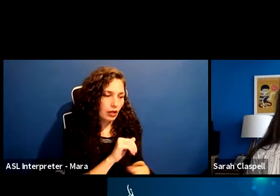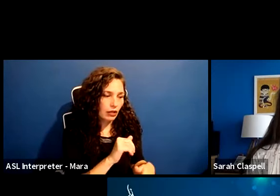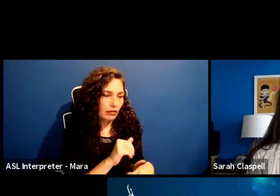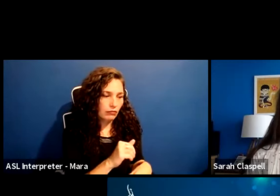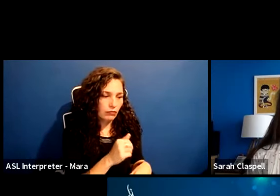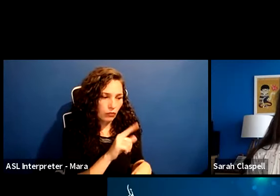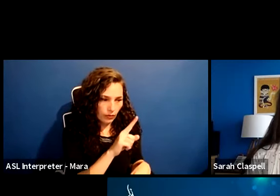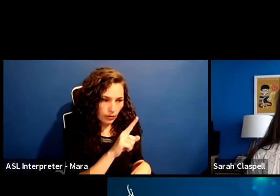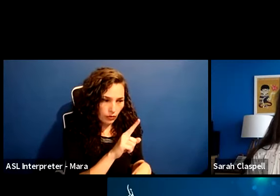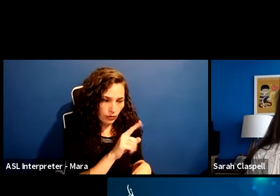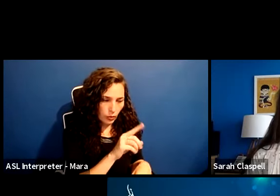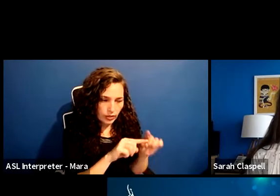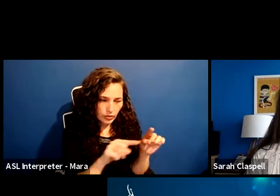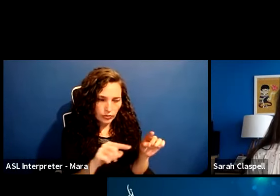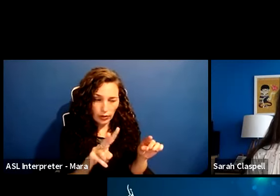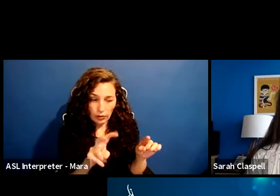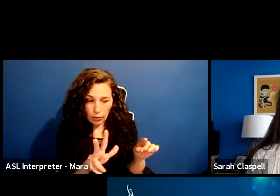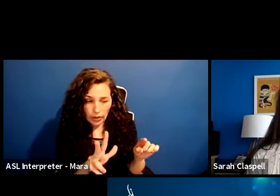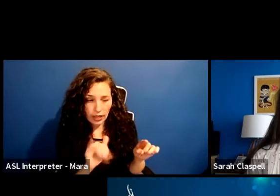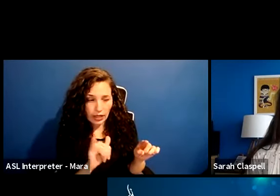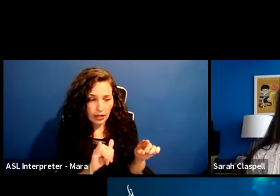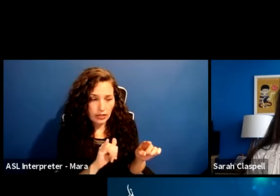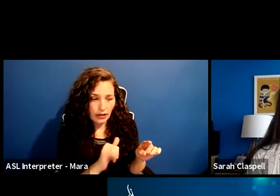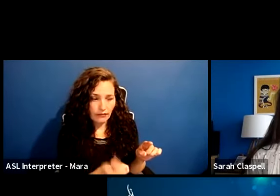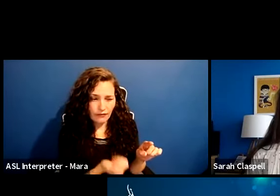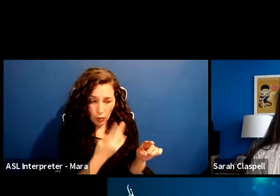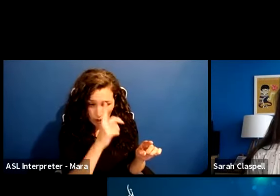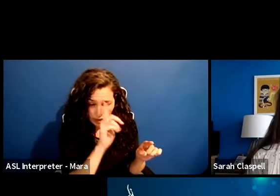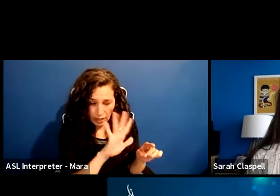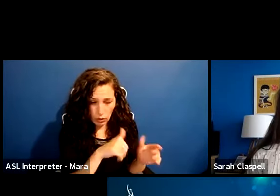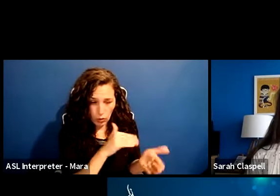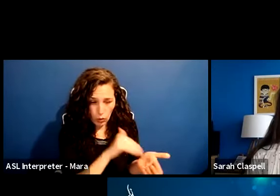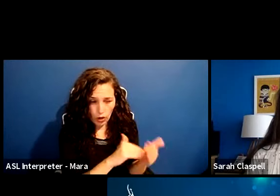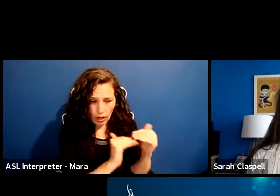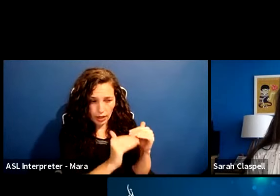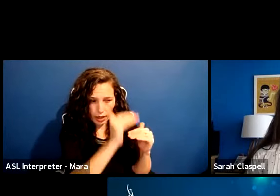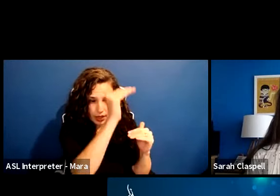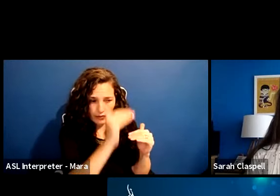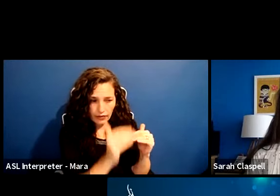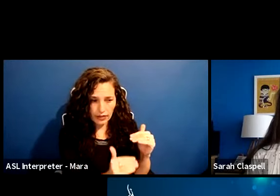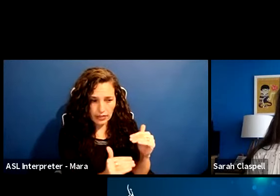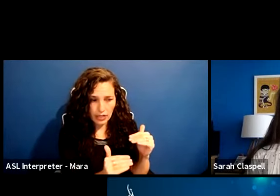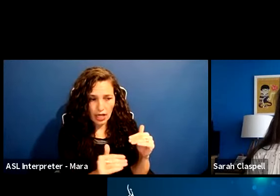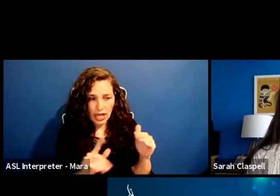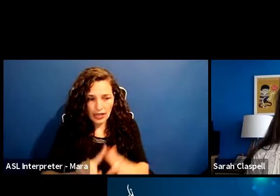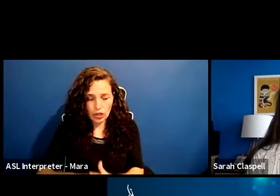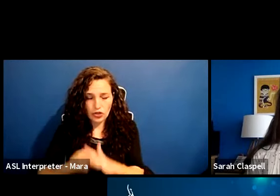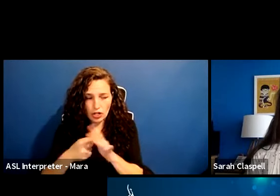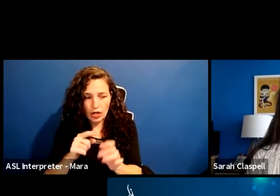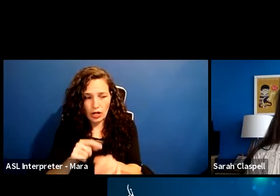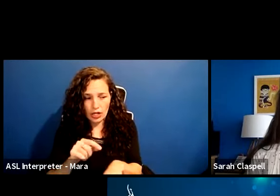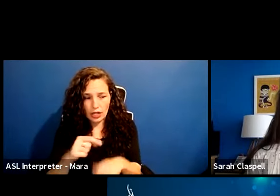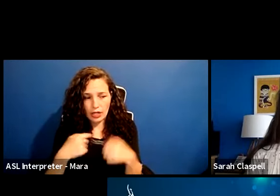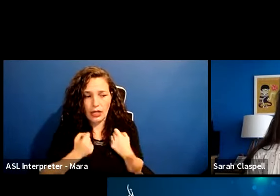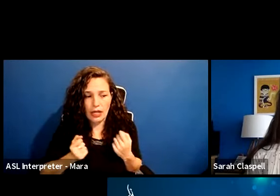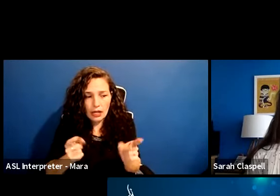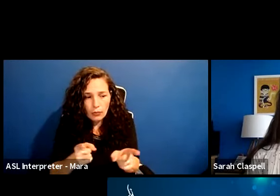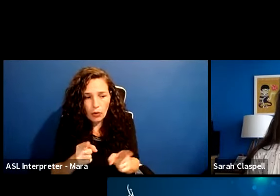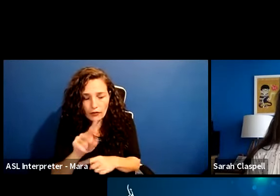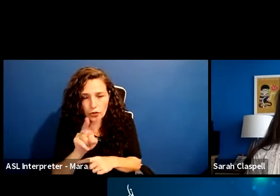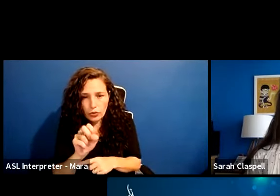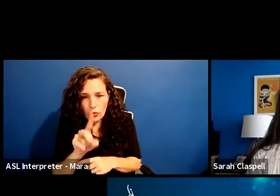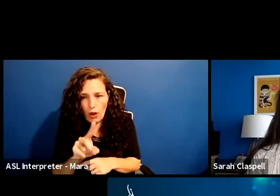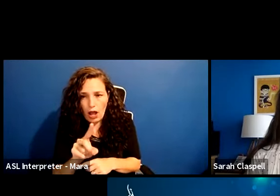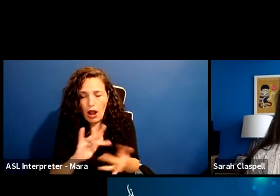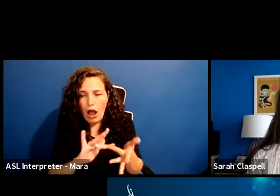eight, uh, session, uh, classes, uh, and, and when starting in improv two-on-one in the online classes, we also